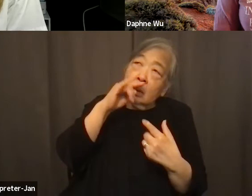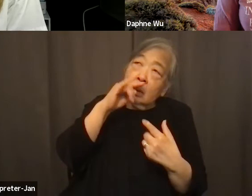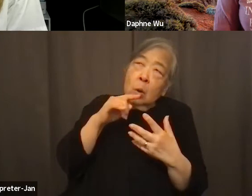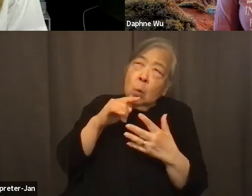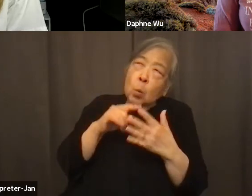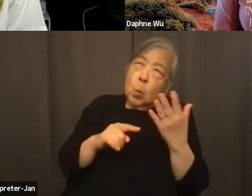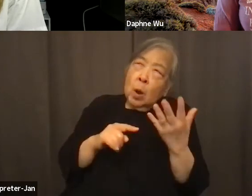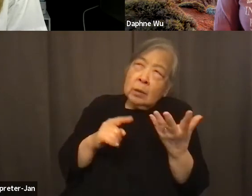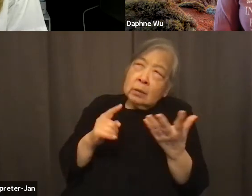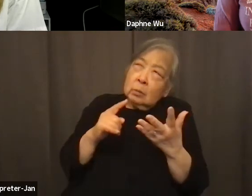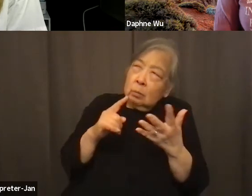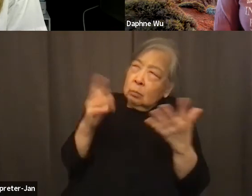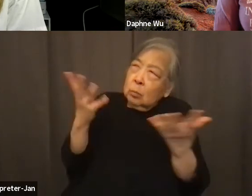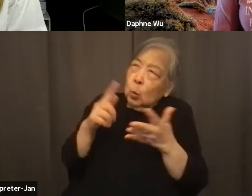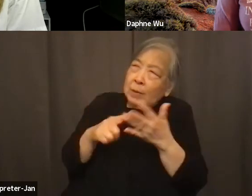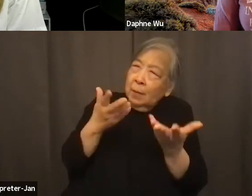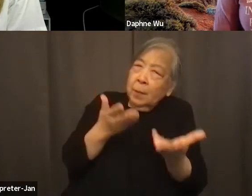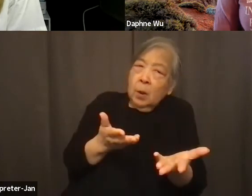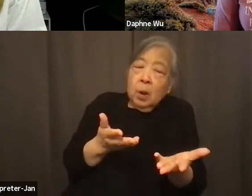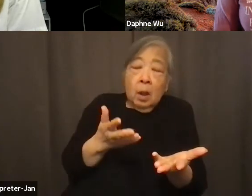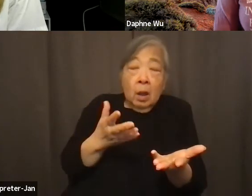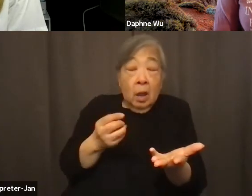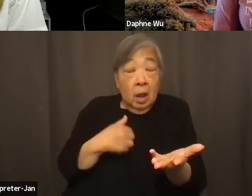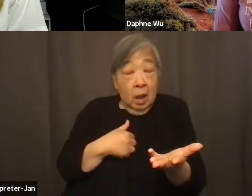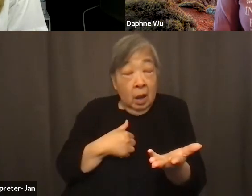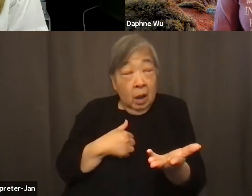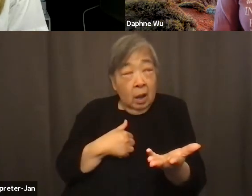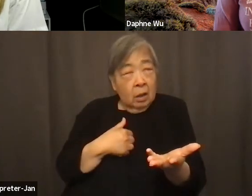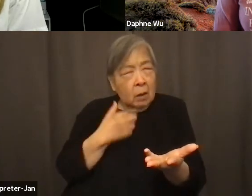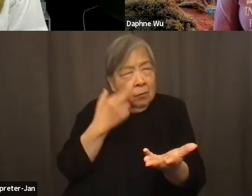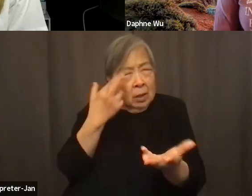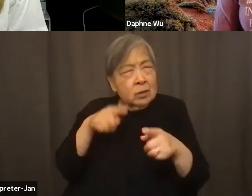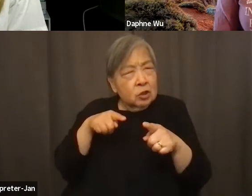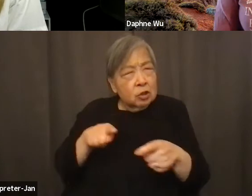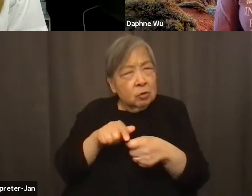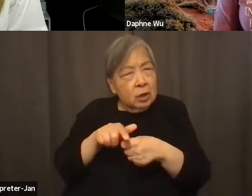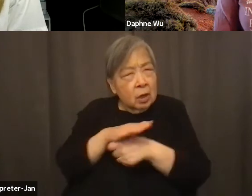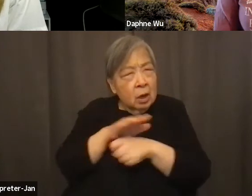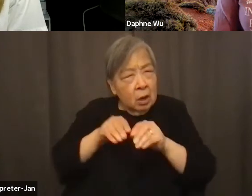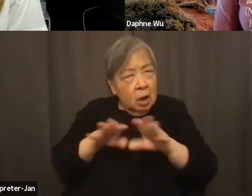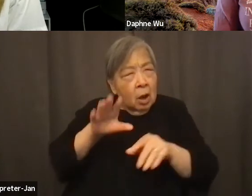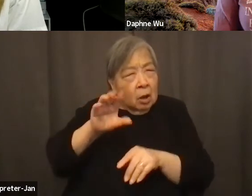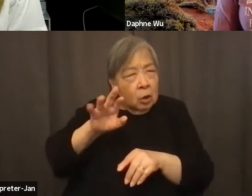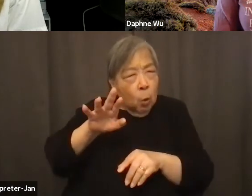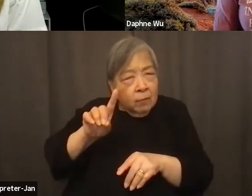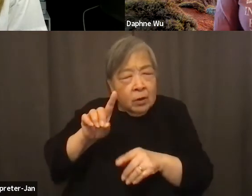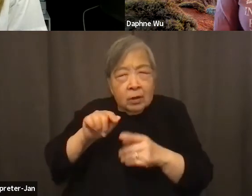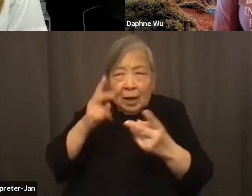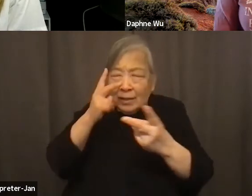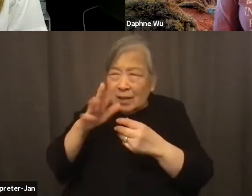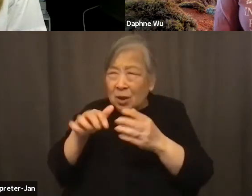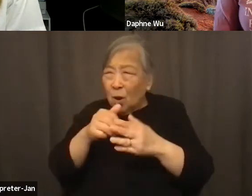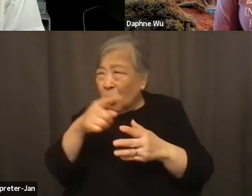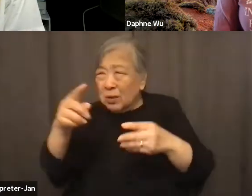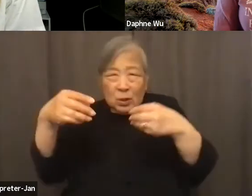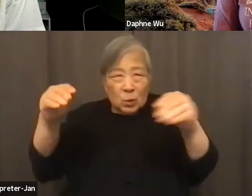there? And I felt during COVID, seeing all of these shuttering gates and storefronts that